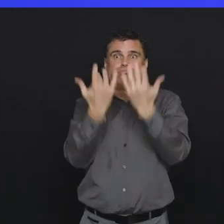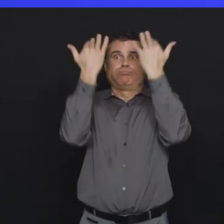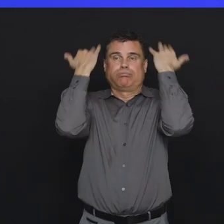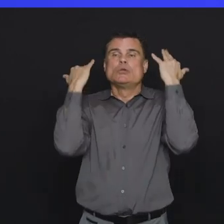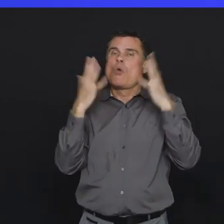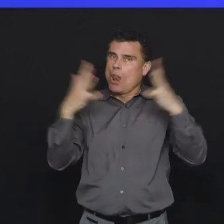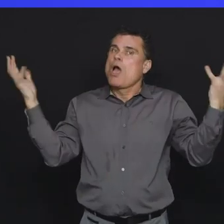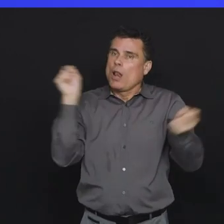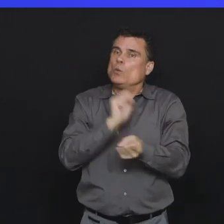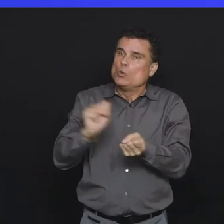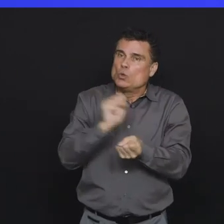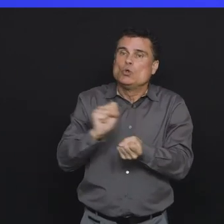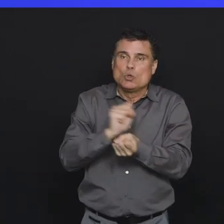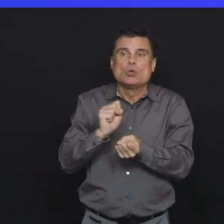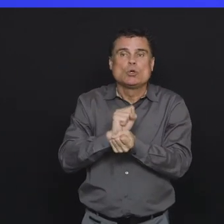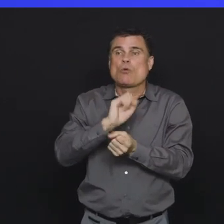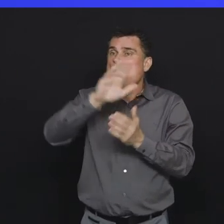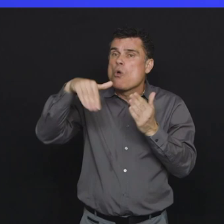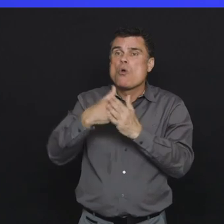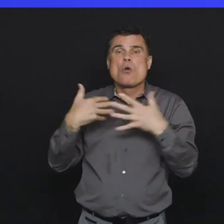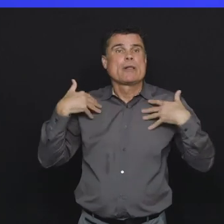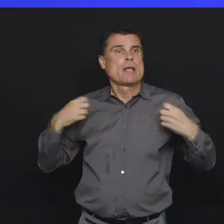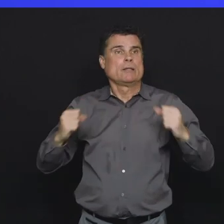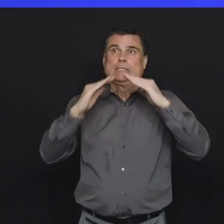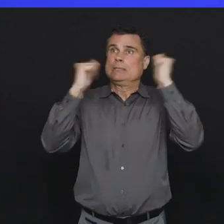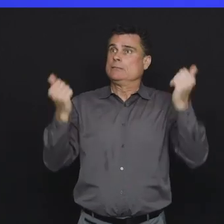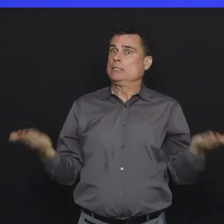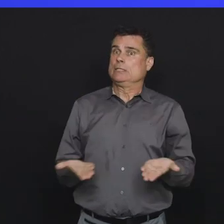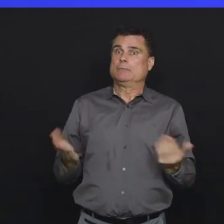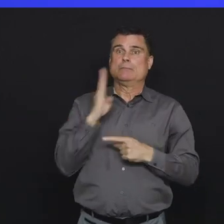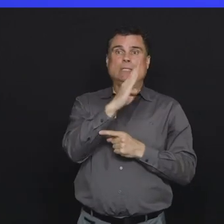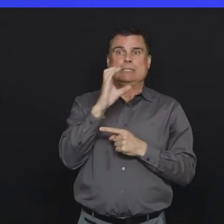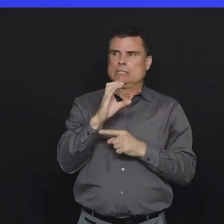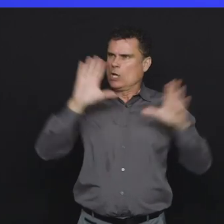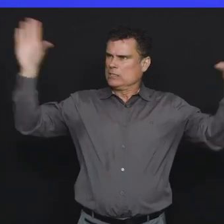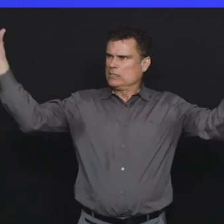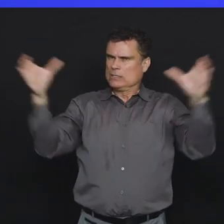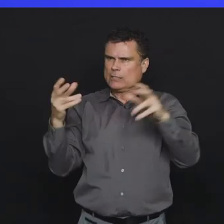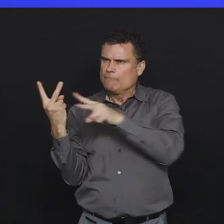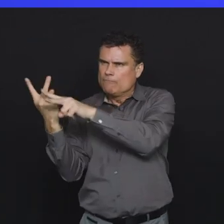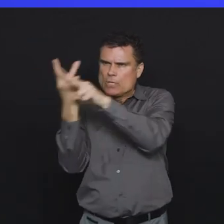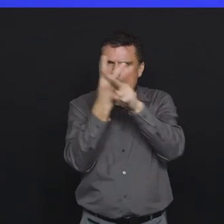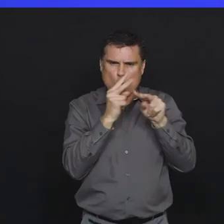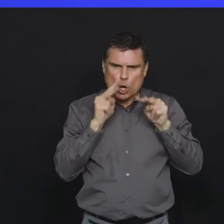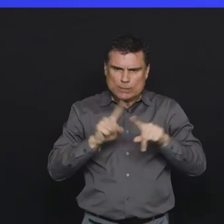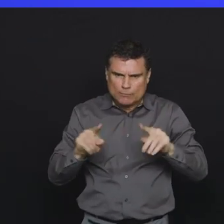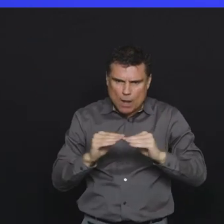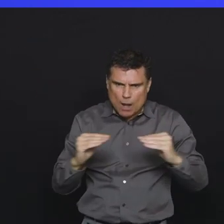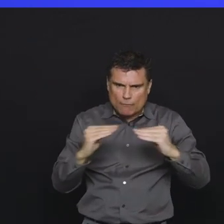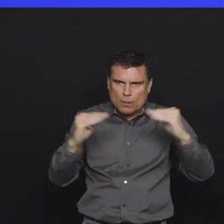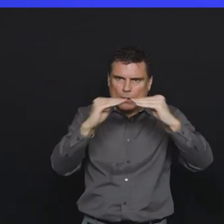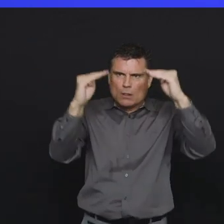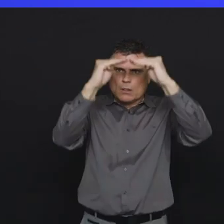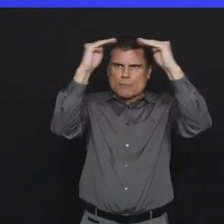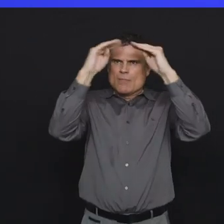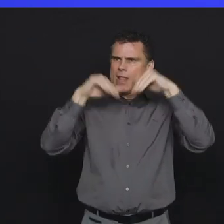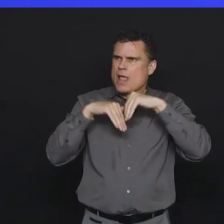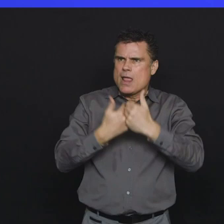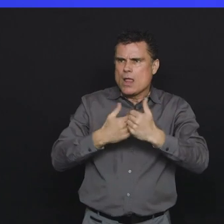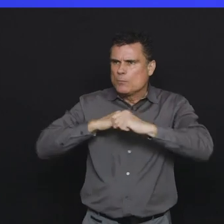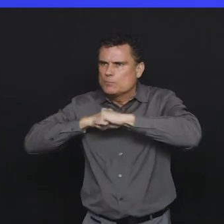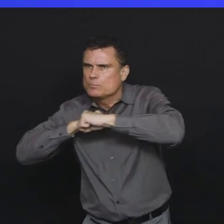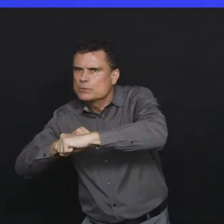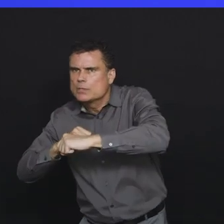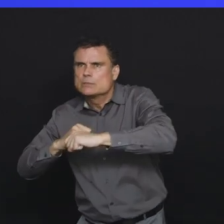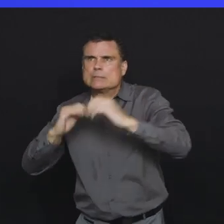I think the importance, as well, is engaging across the entire health sector on understanding what we can do